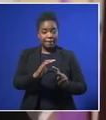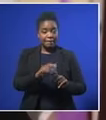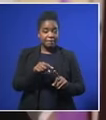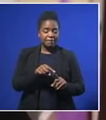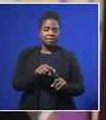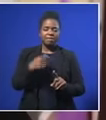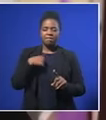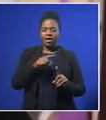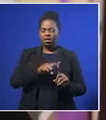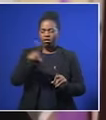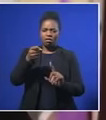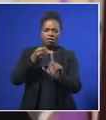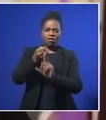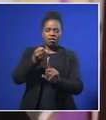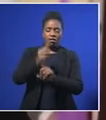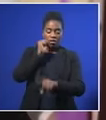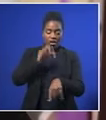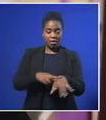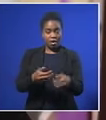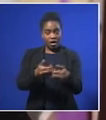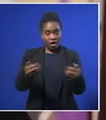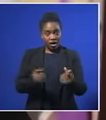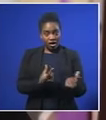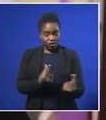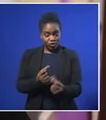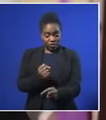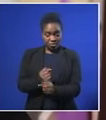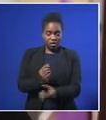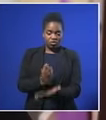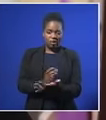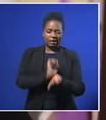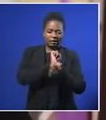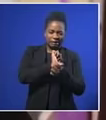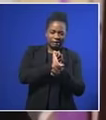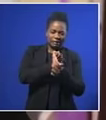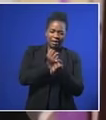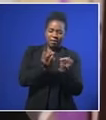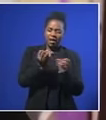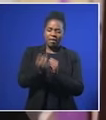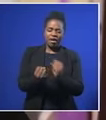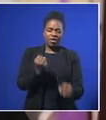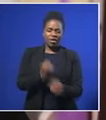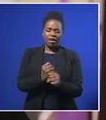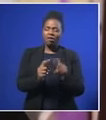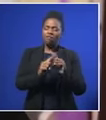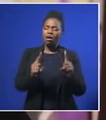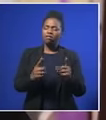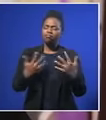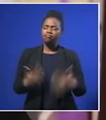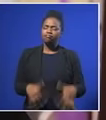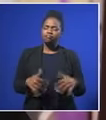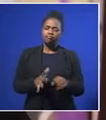forged in the struggle against apartheid and cast in prison. He made a fully formed